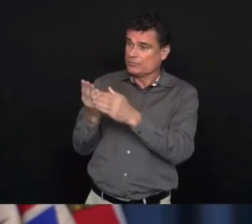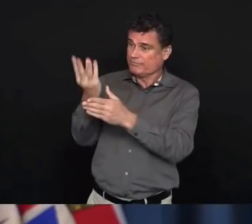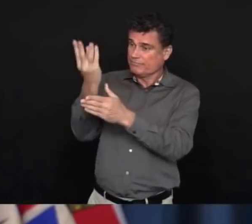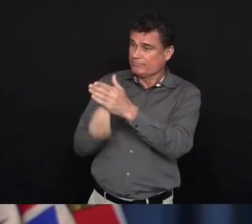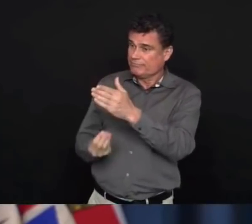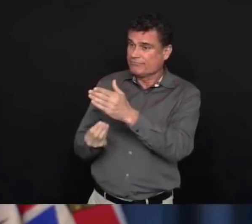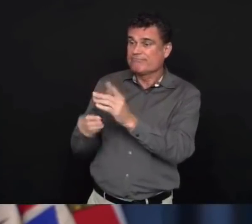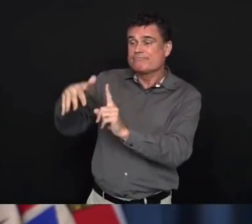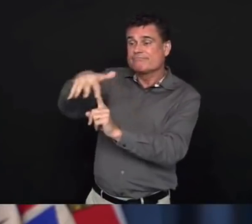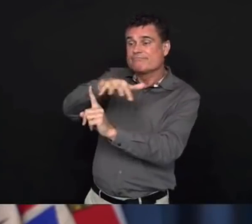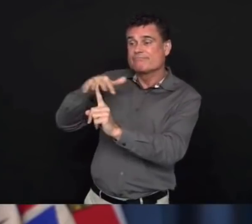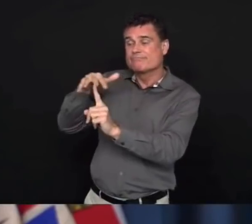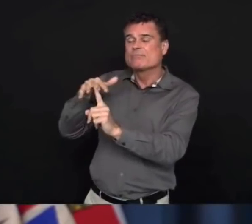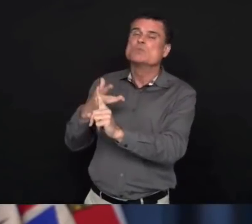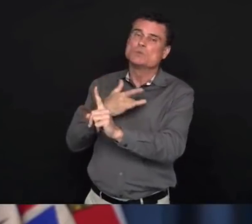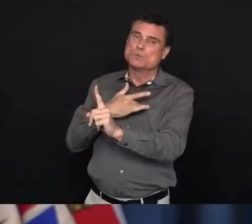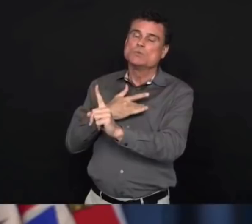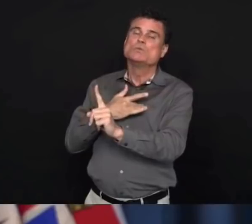Columbia.